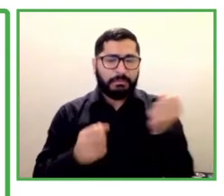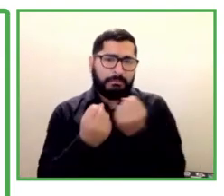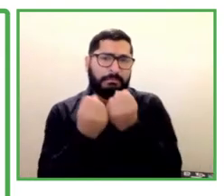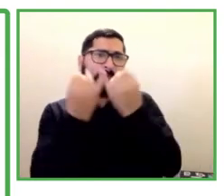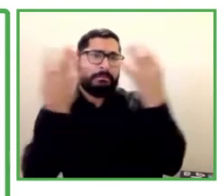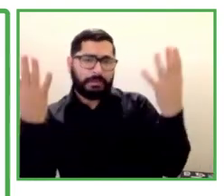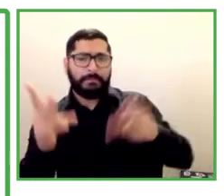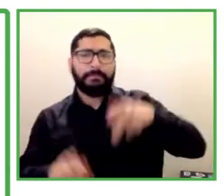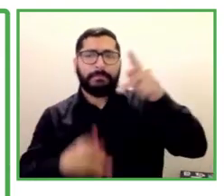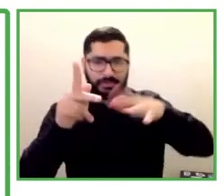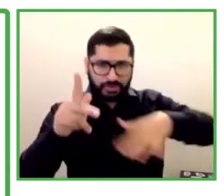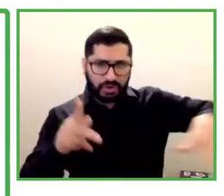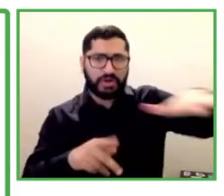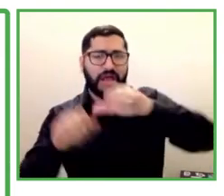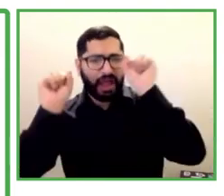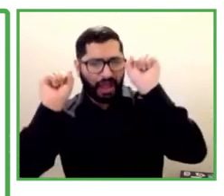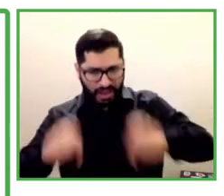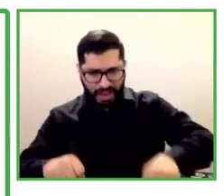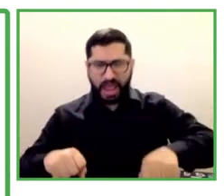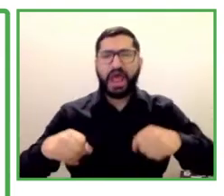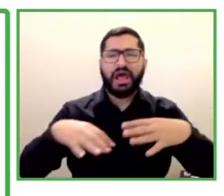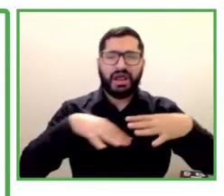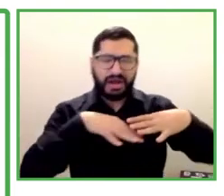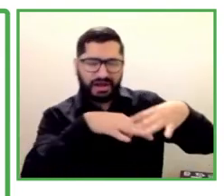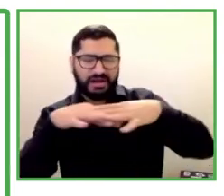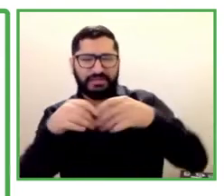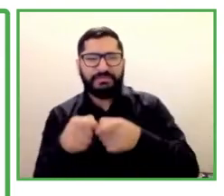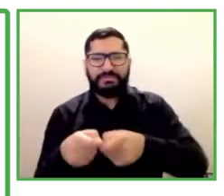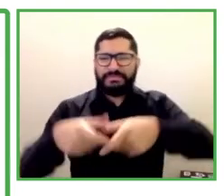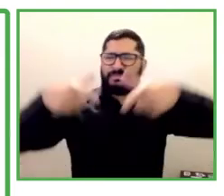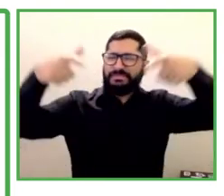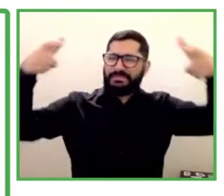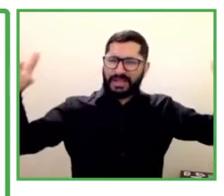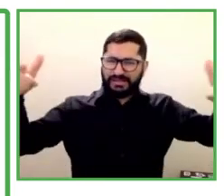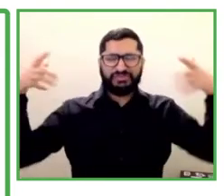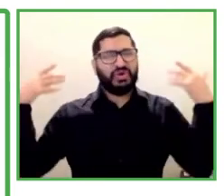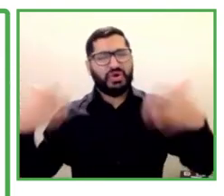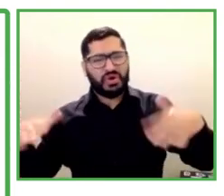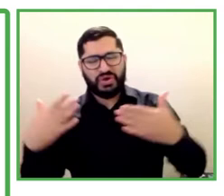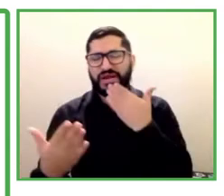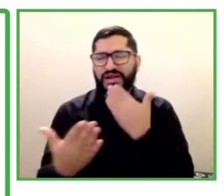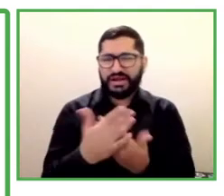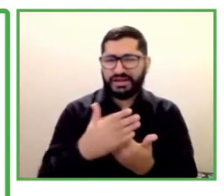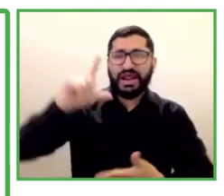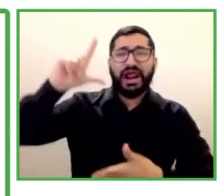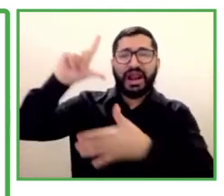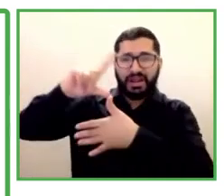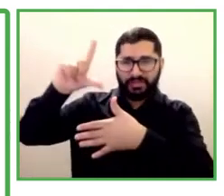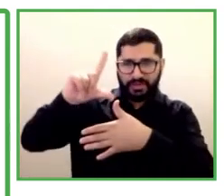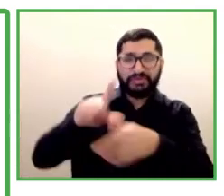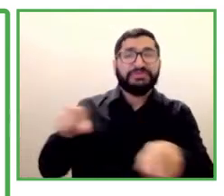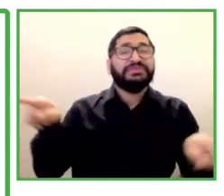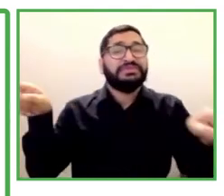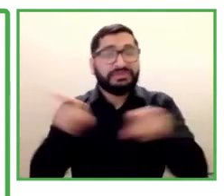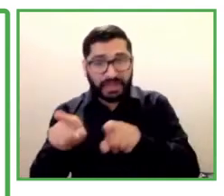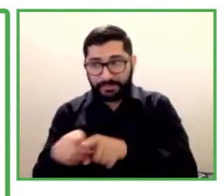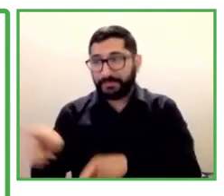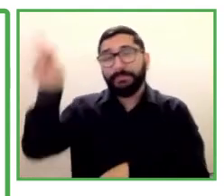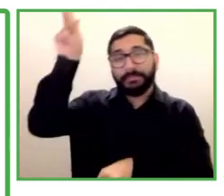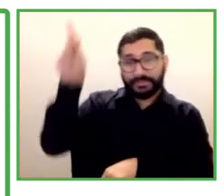also just been acknowledged by the UN as one of 400 projects that most contributes to achieving the SDGs.